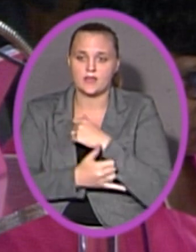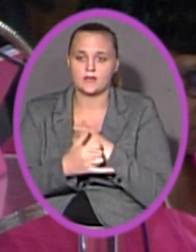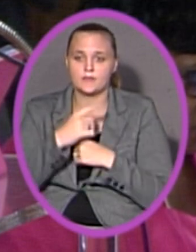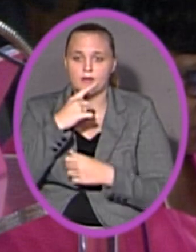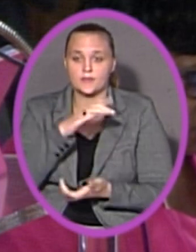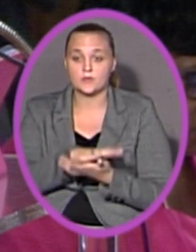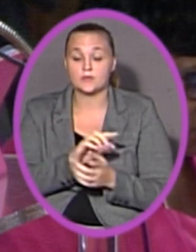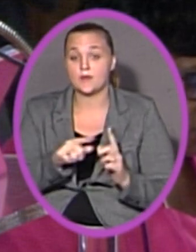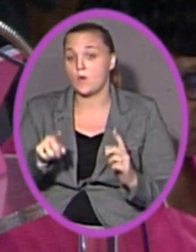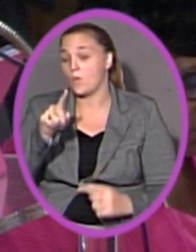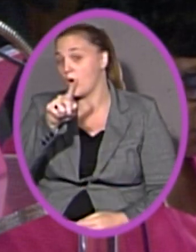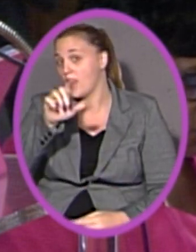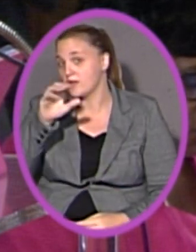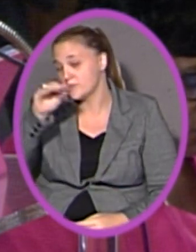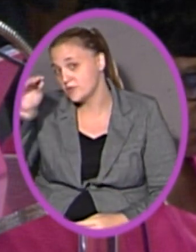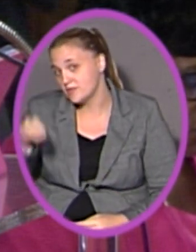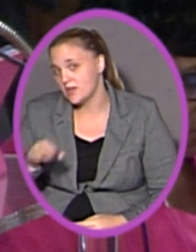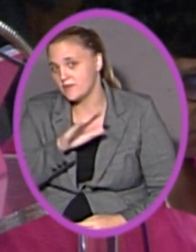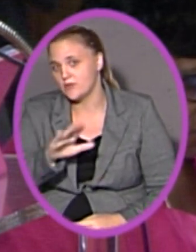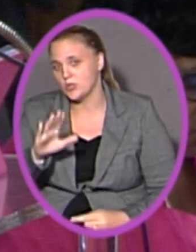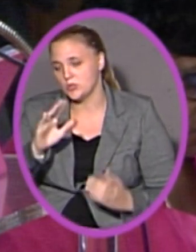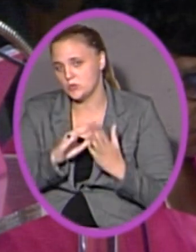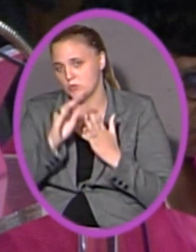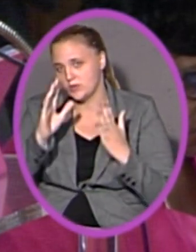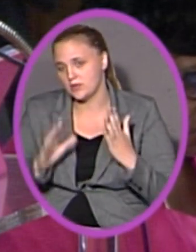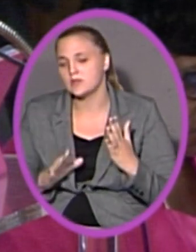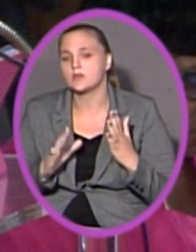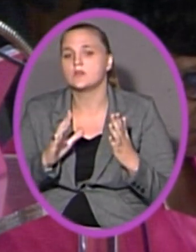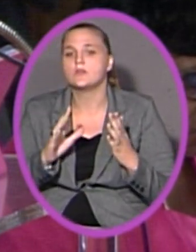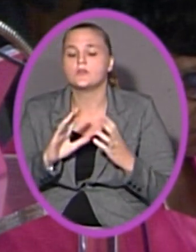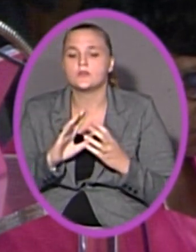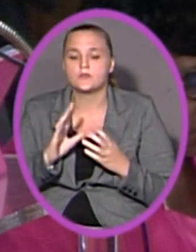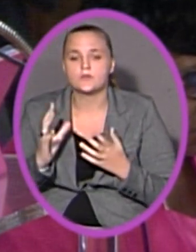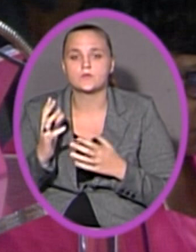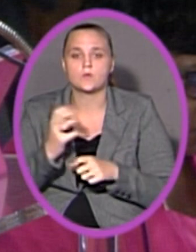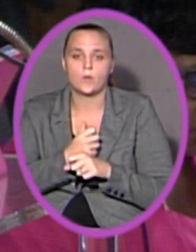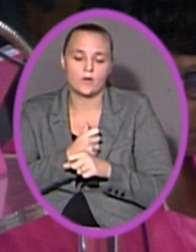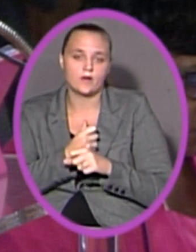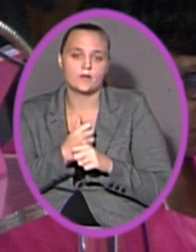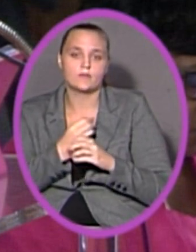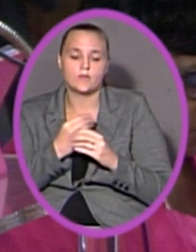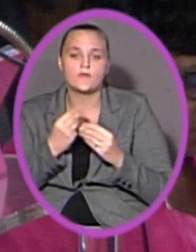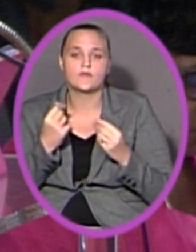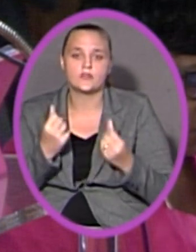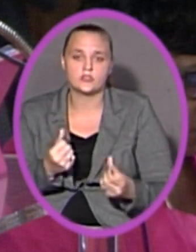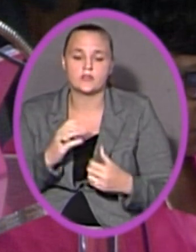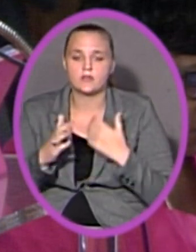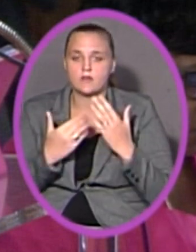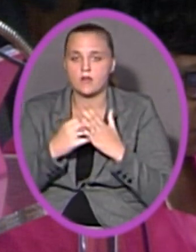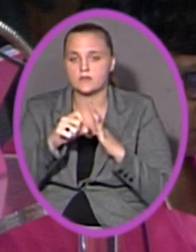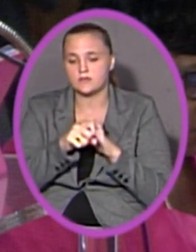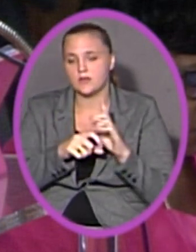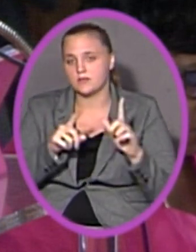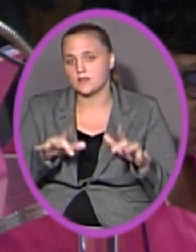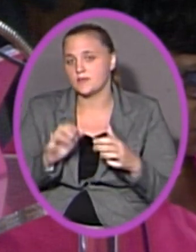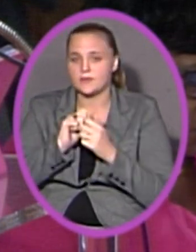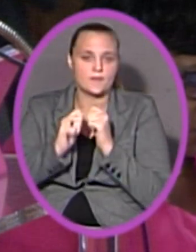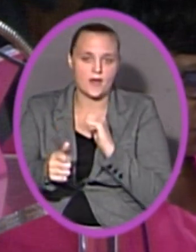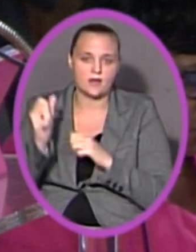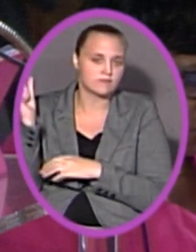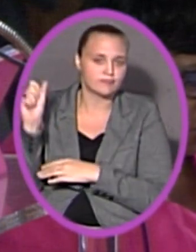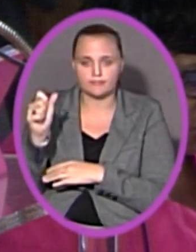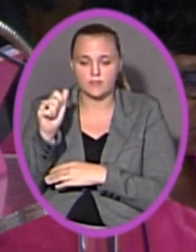100% of her students score proficiently on all state exams and surpass all other school scores